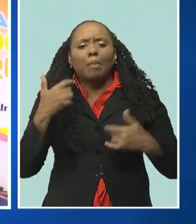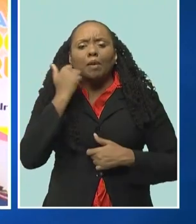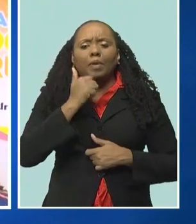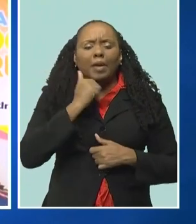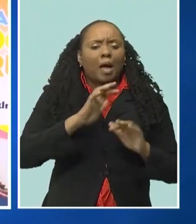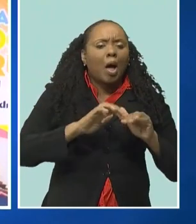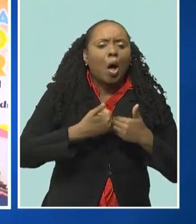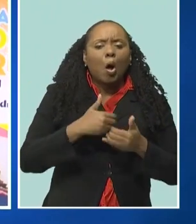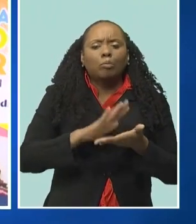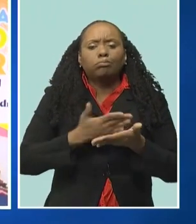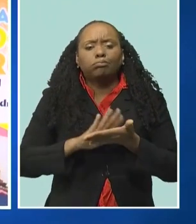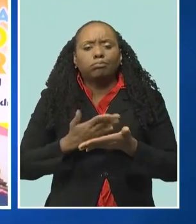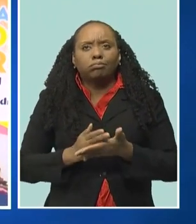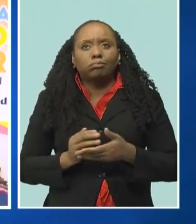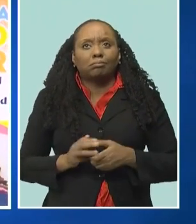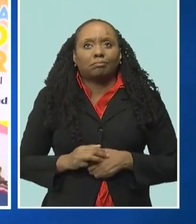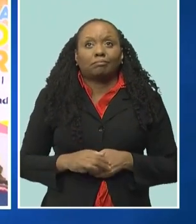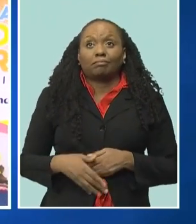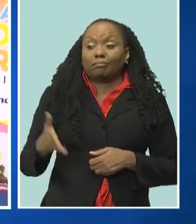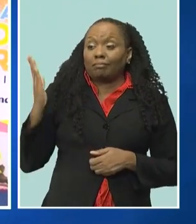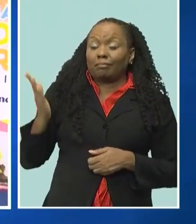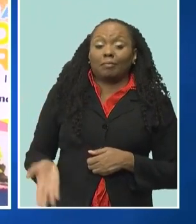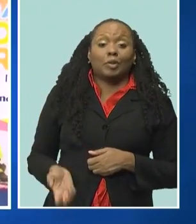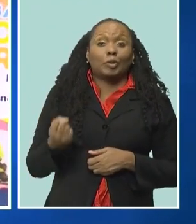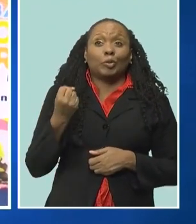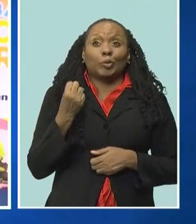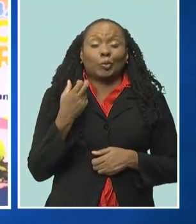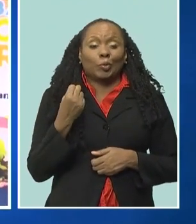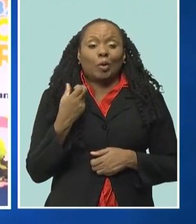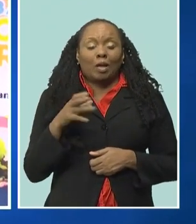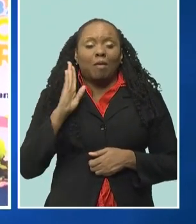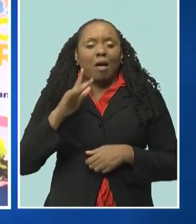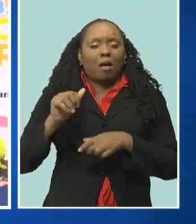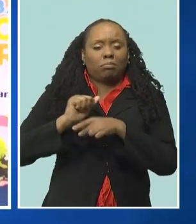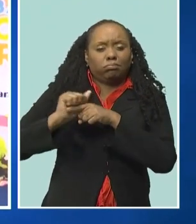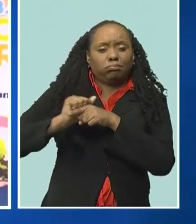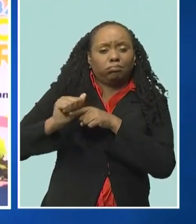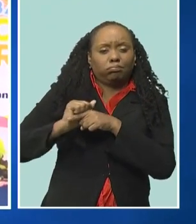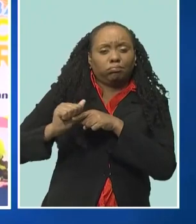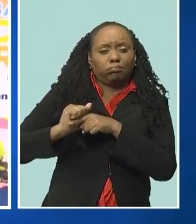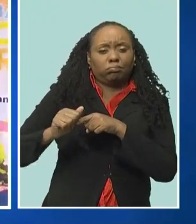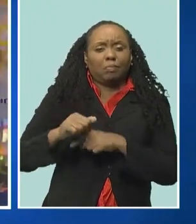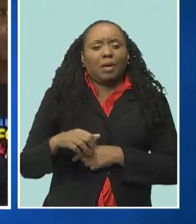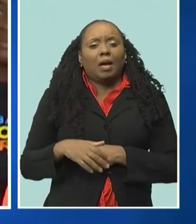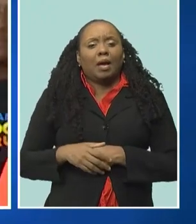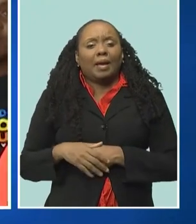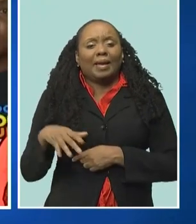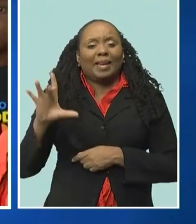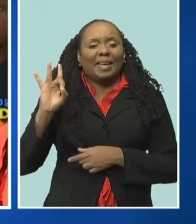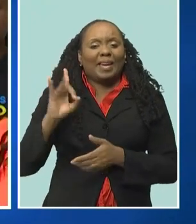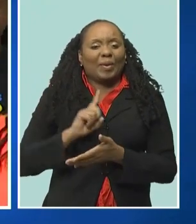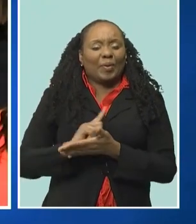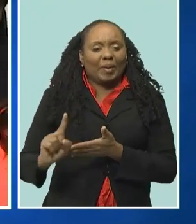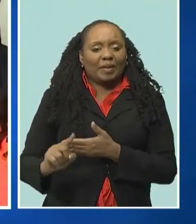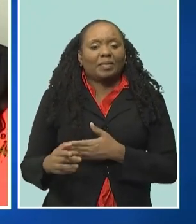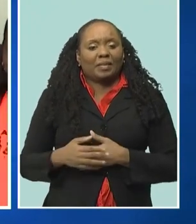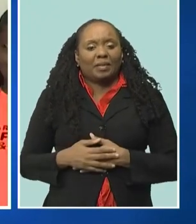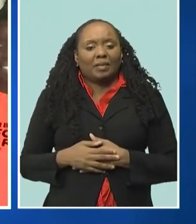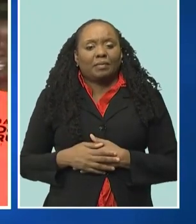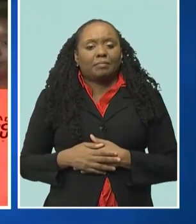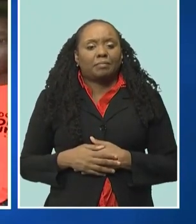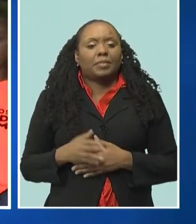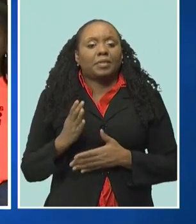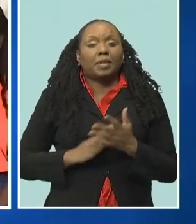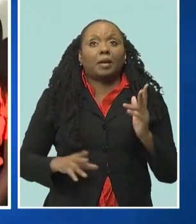Now, the 12 chefs who will undergo an intense eight-week training exercise with noted chef Peter Eady include Rhys-Anne